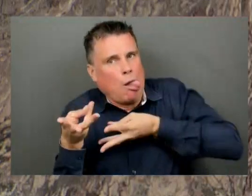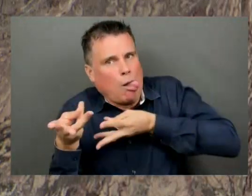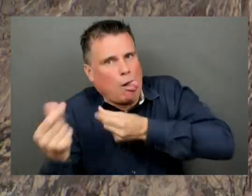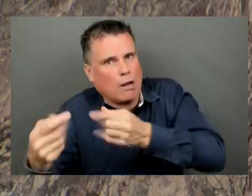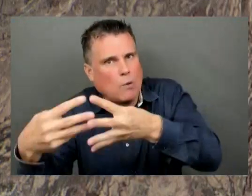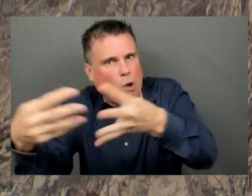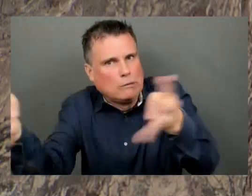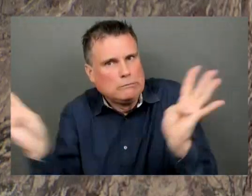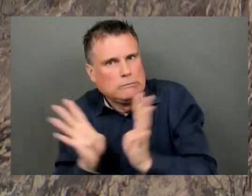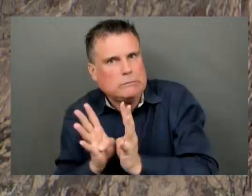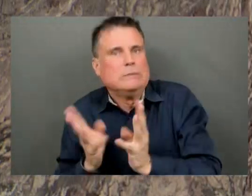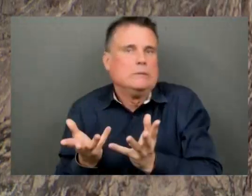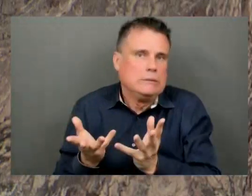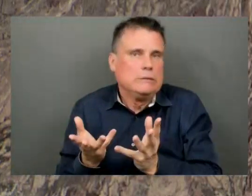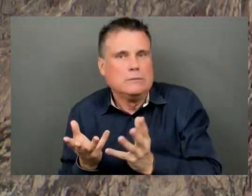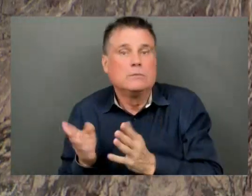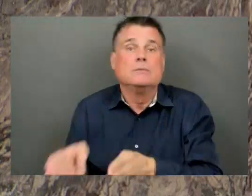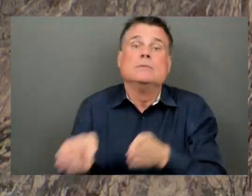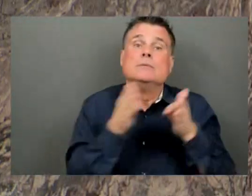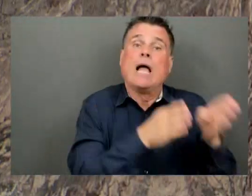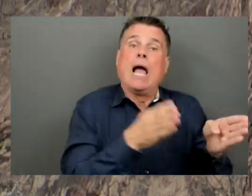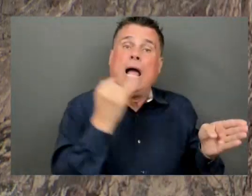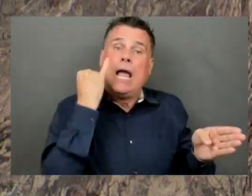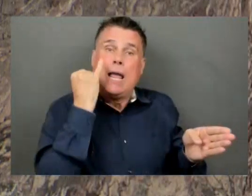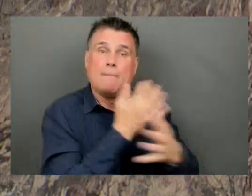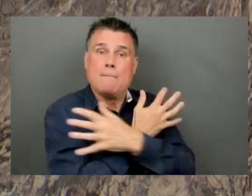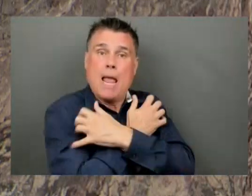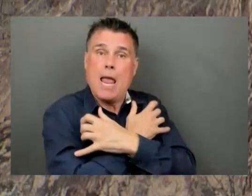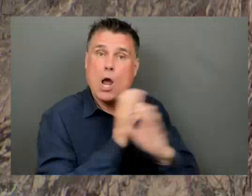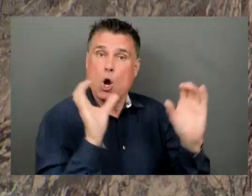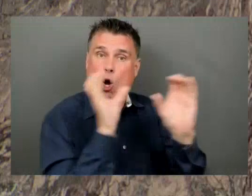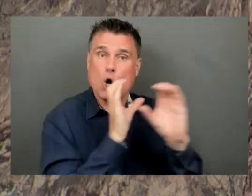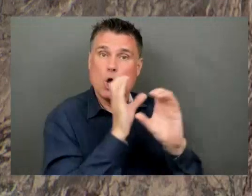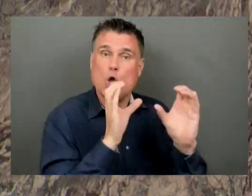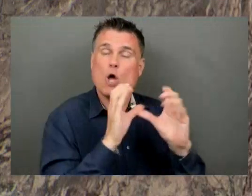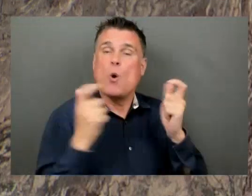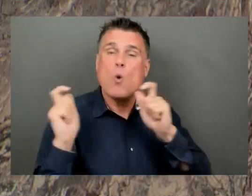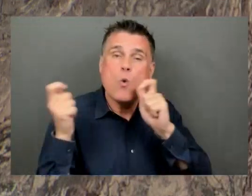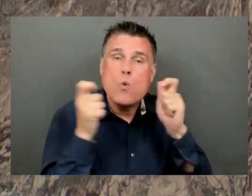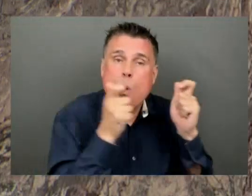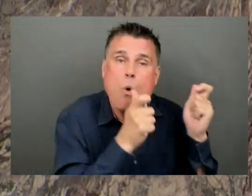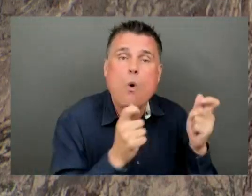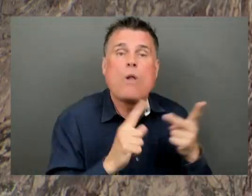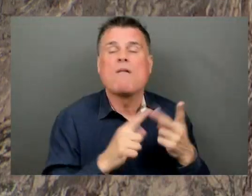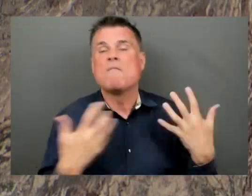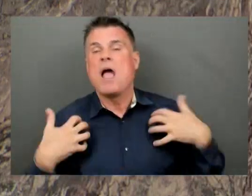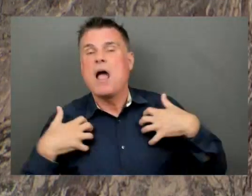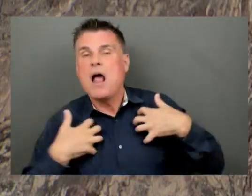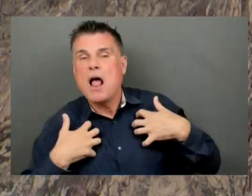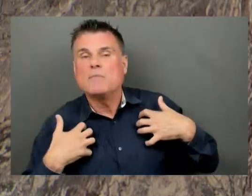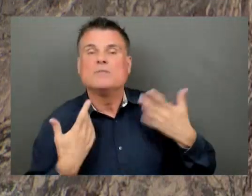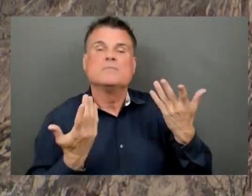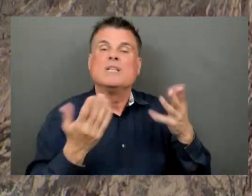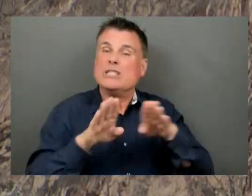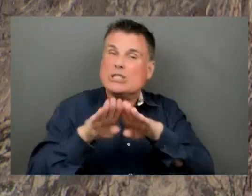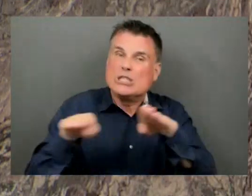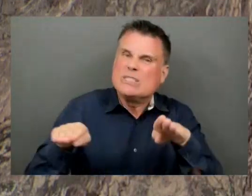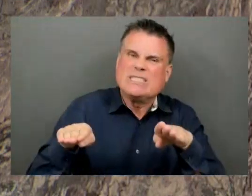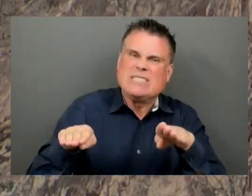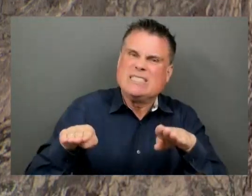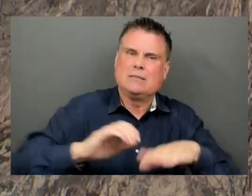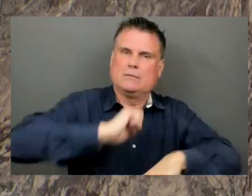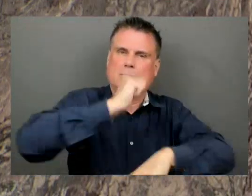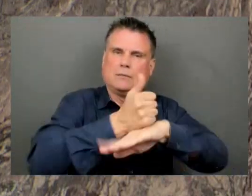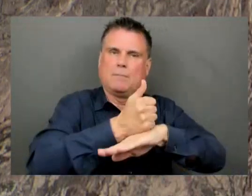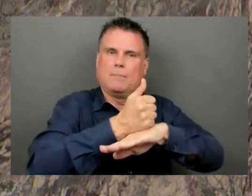like corn or carrots, livestock or children, these projects are driven by a social imperative, yet those financial burdens rest on the